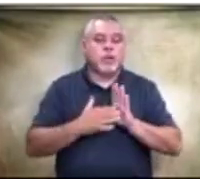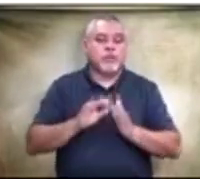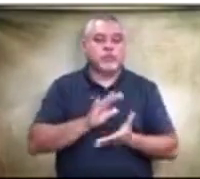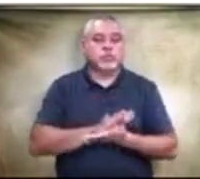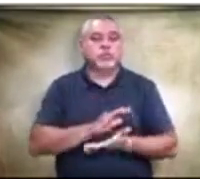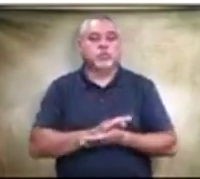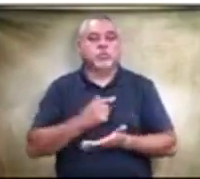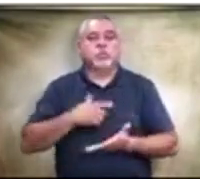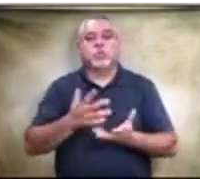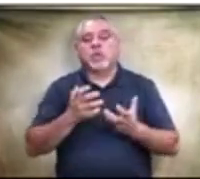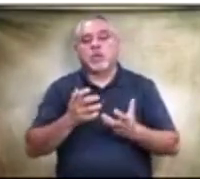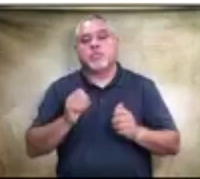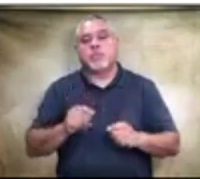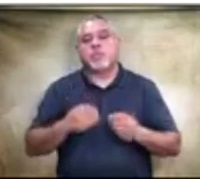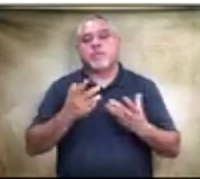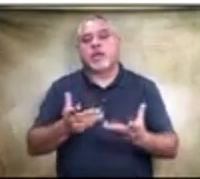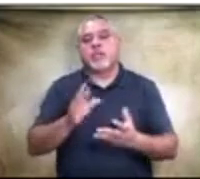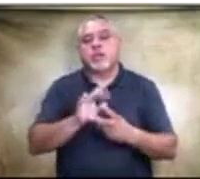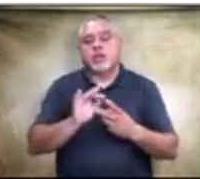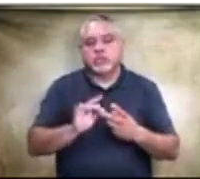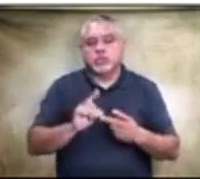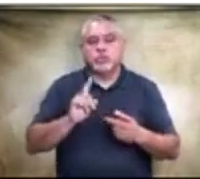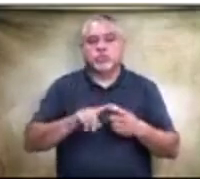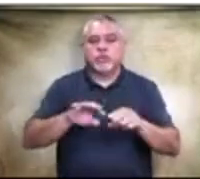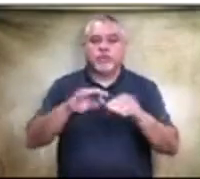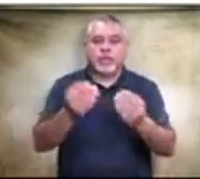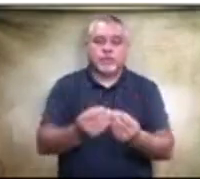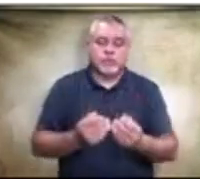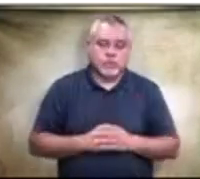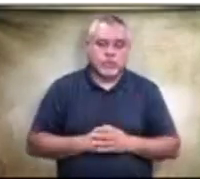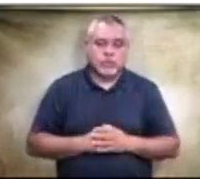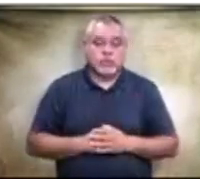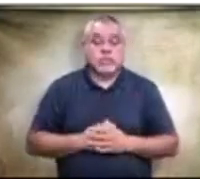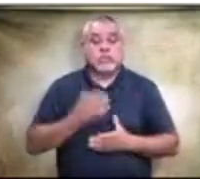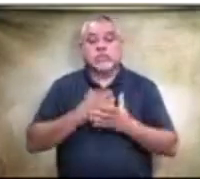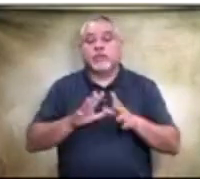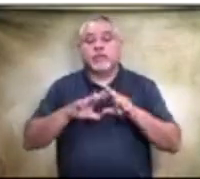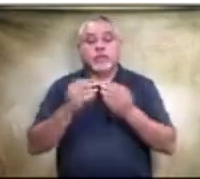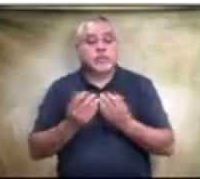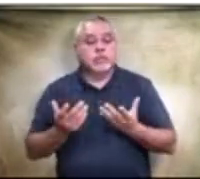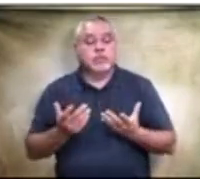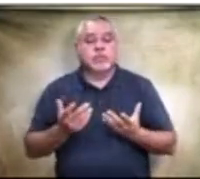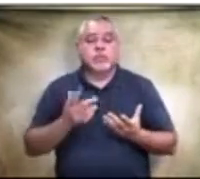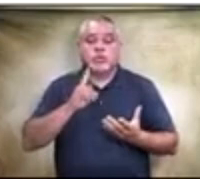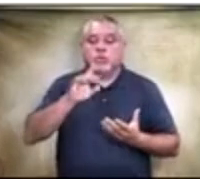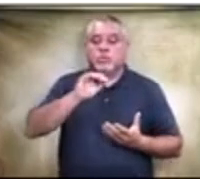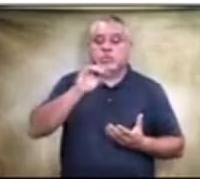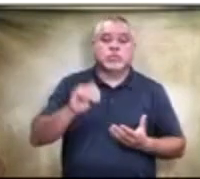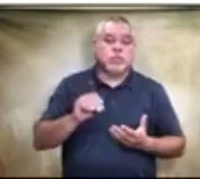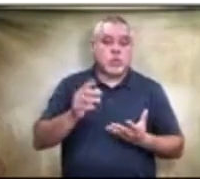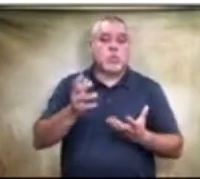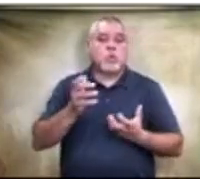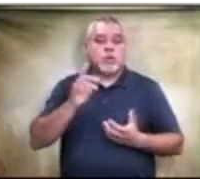want to be able to provide that option to our families. There are some families that would 100% elect for a K